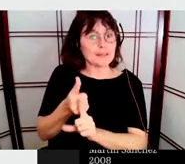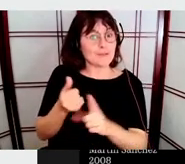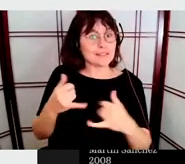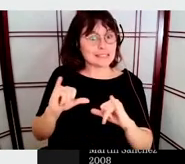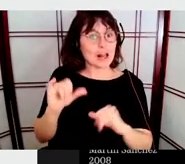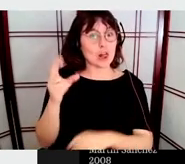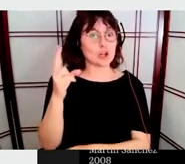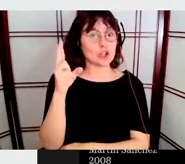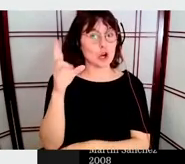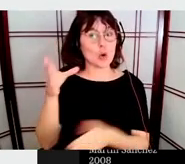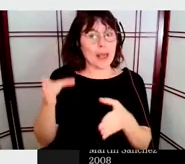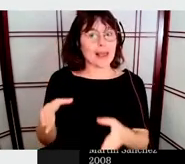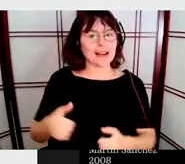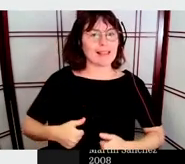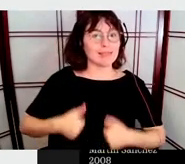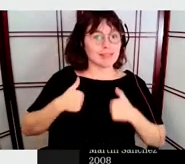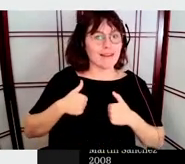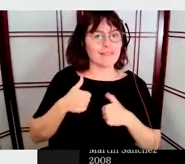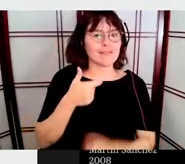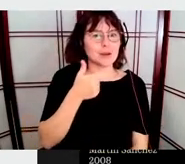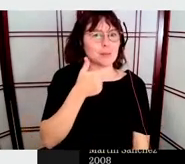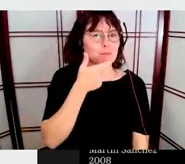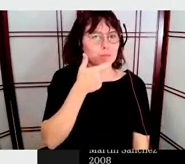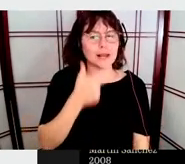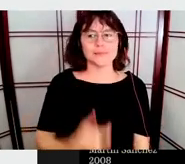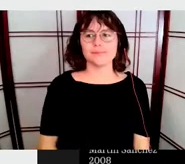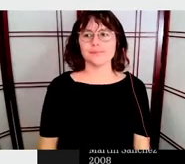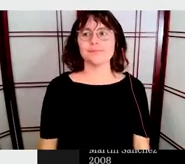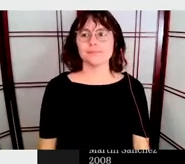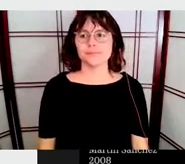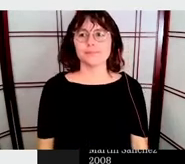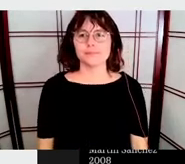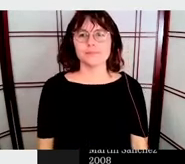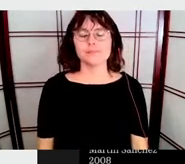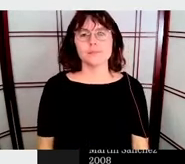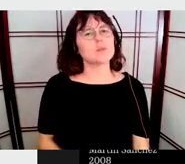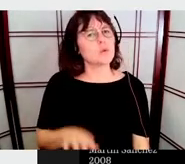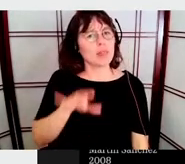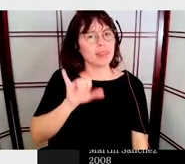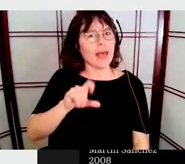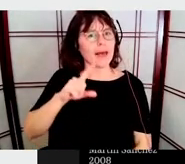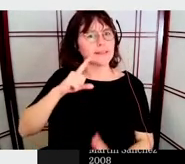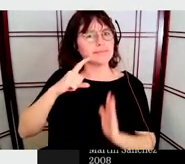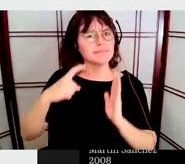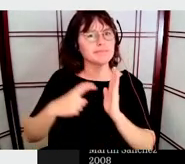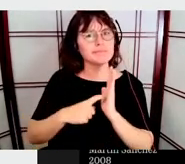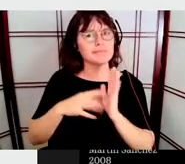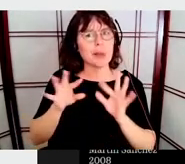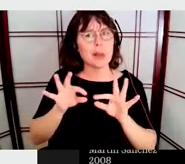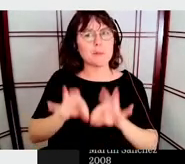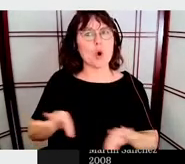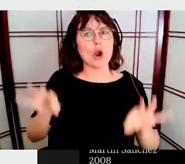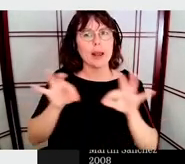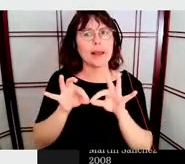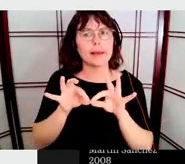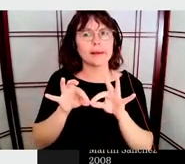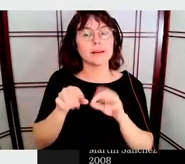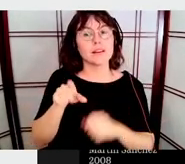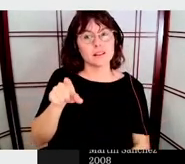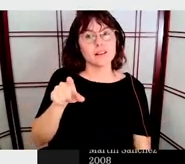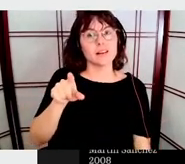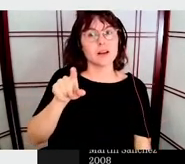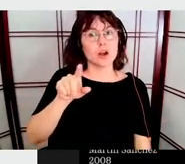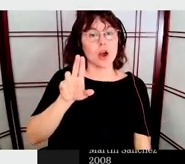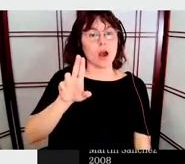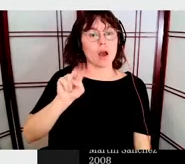This is the kind of things that I mentioned that we have to repel you because not many of us know that the underground logo was designed by a